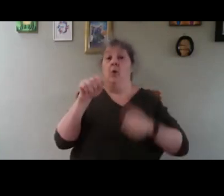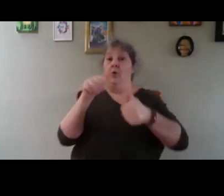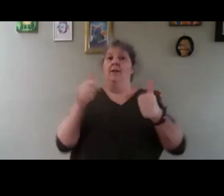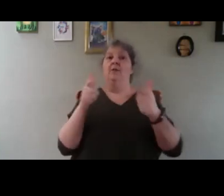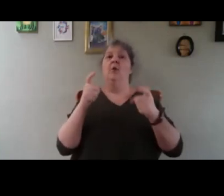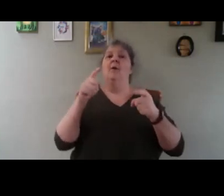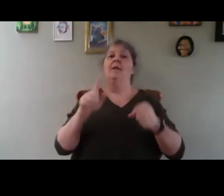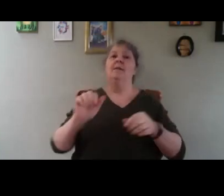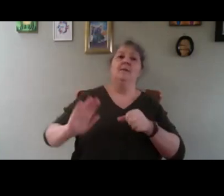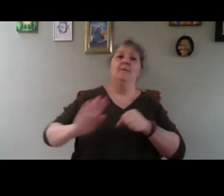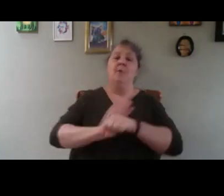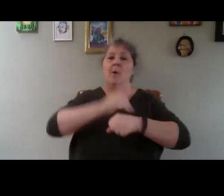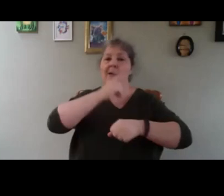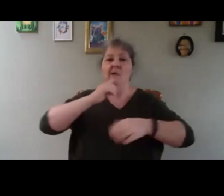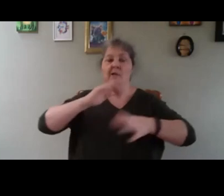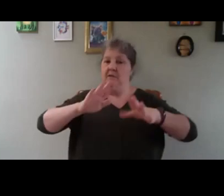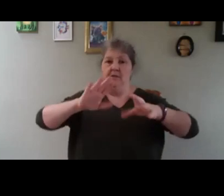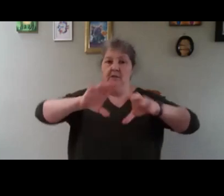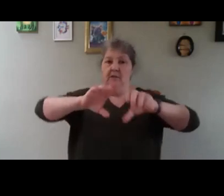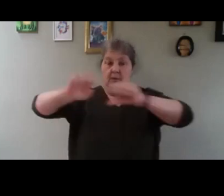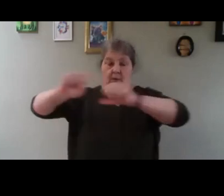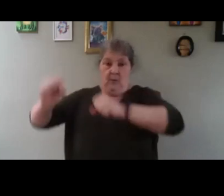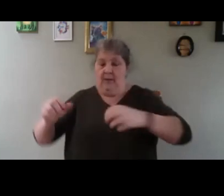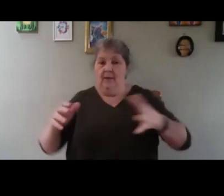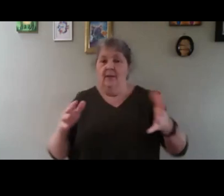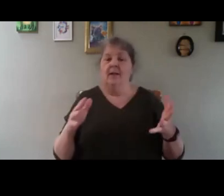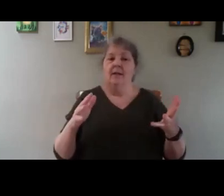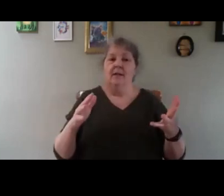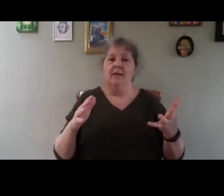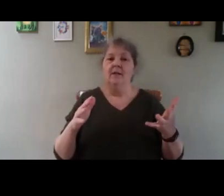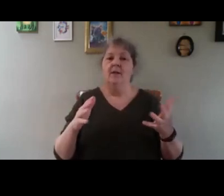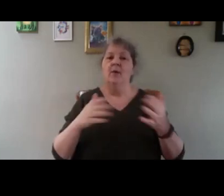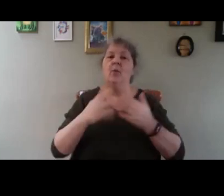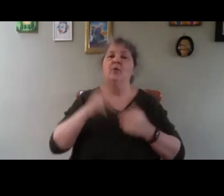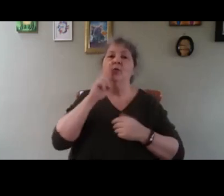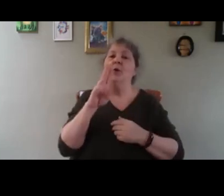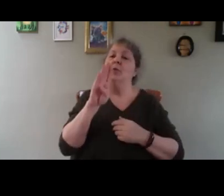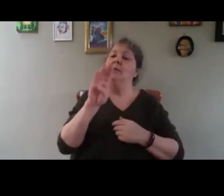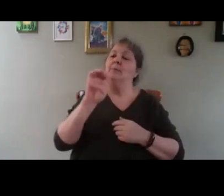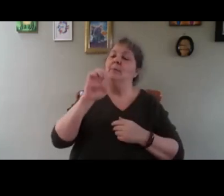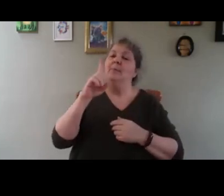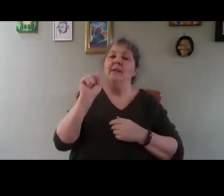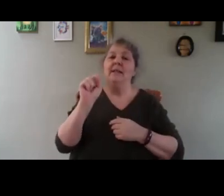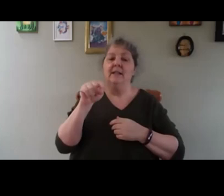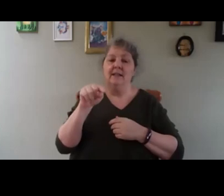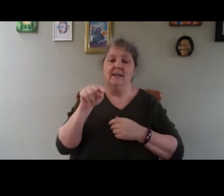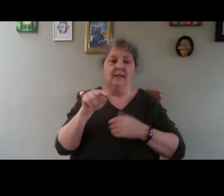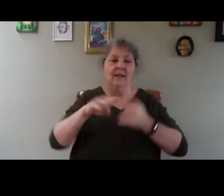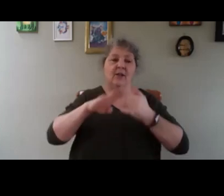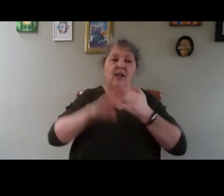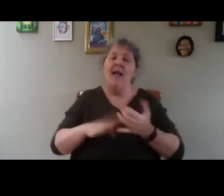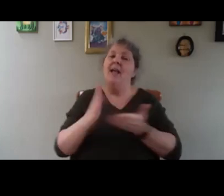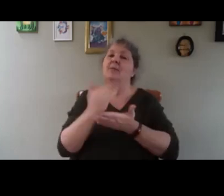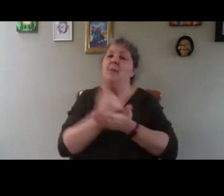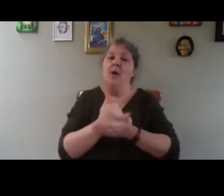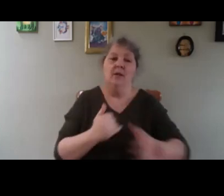dismantled. So what you did see is that I was removing the beads. So the bead is the final layer. Okay,